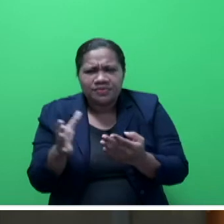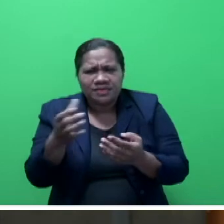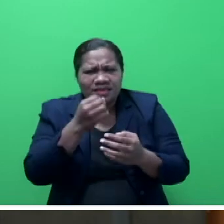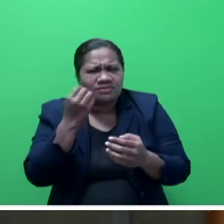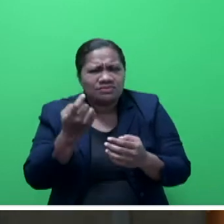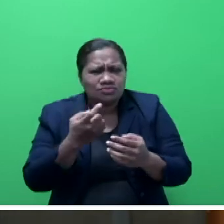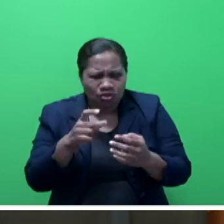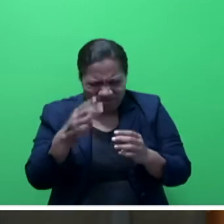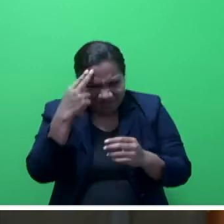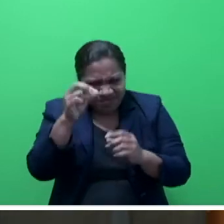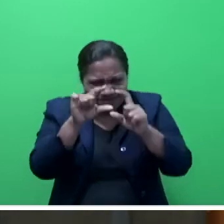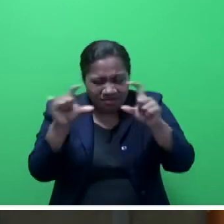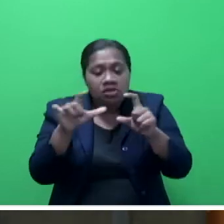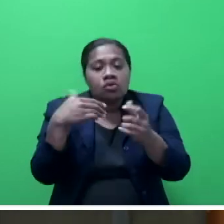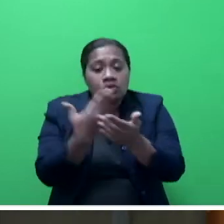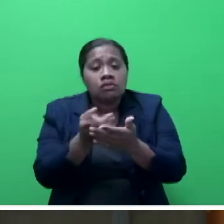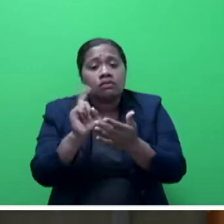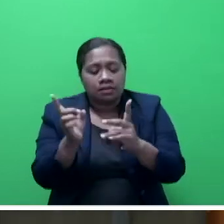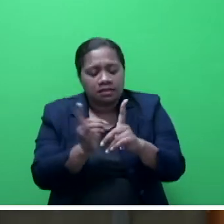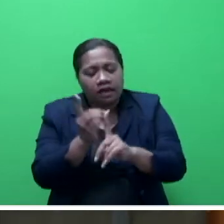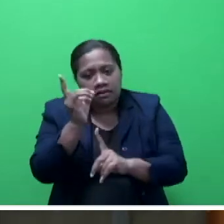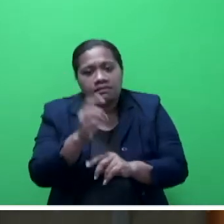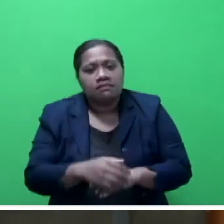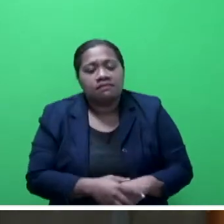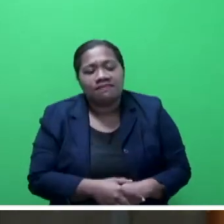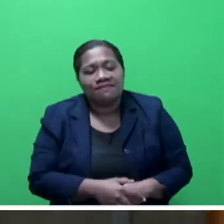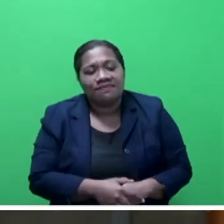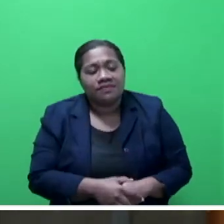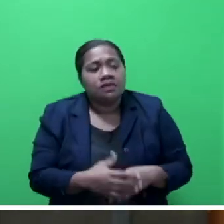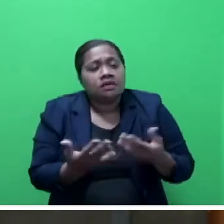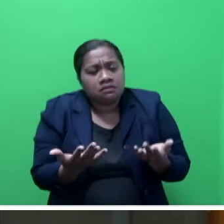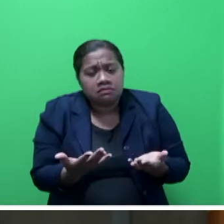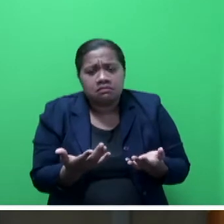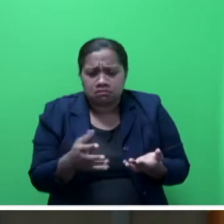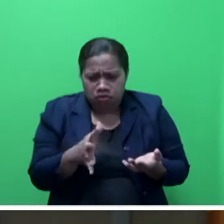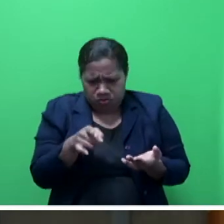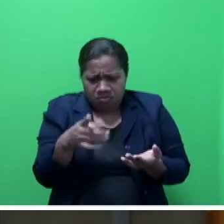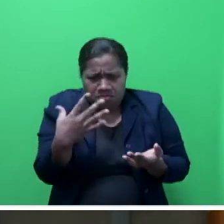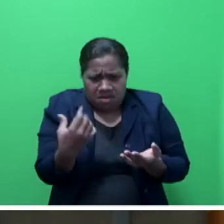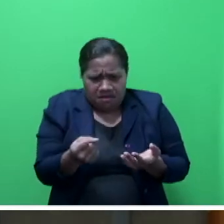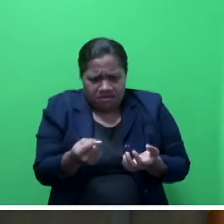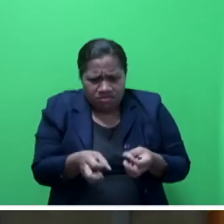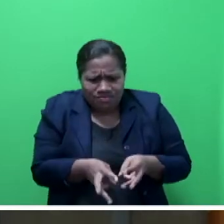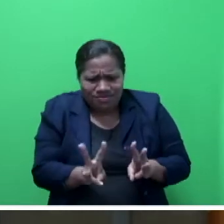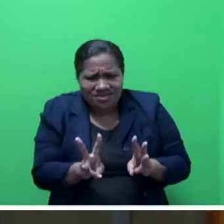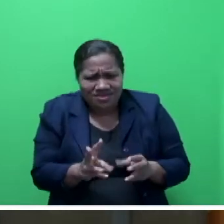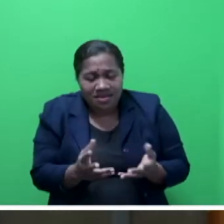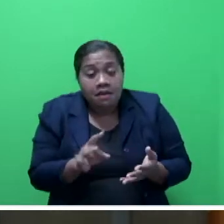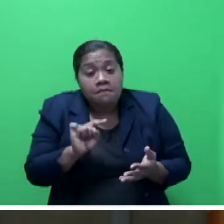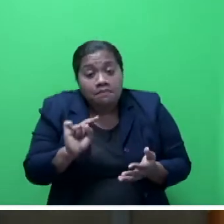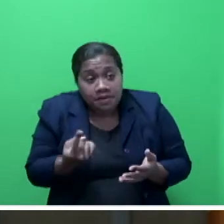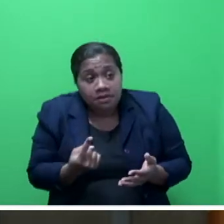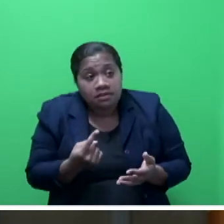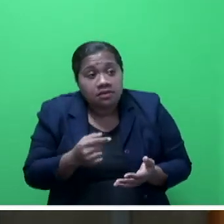Mr Speaker Say, the master plan may have the keys and methods, but to determine the factor in productivity